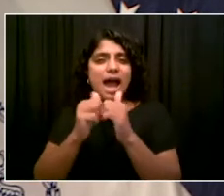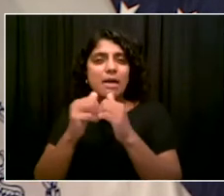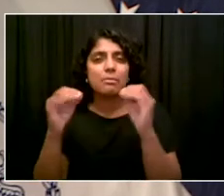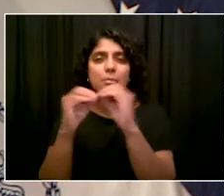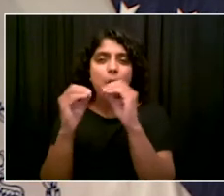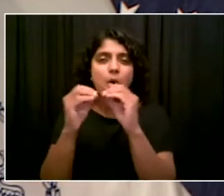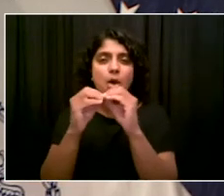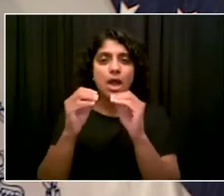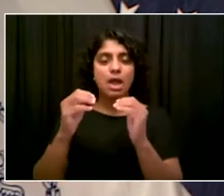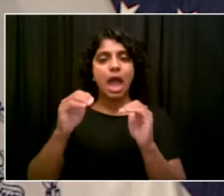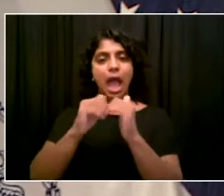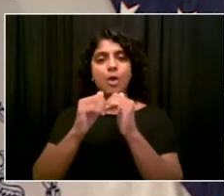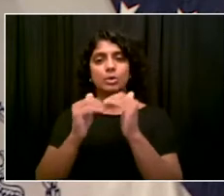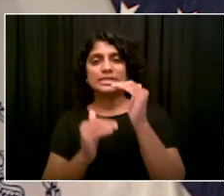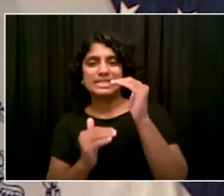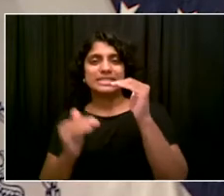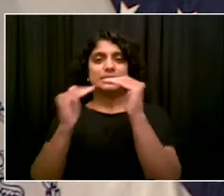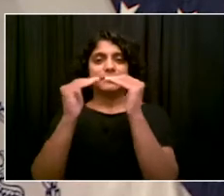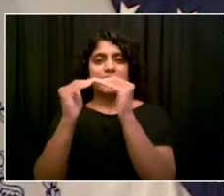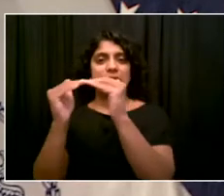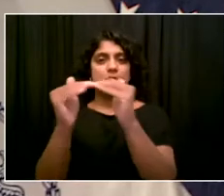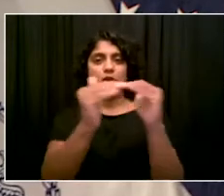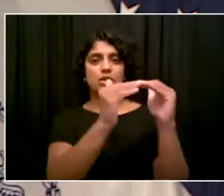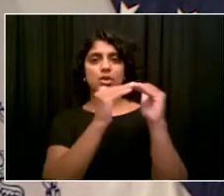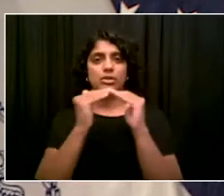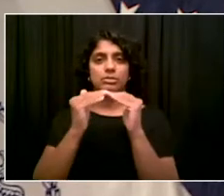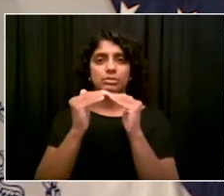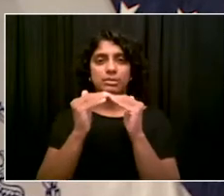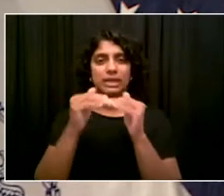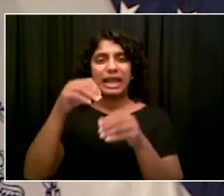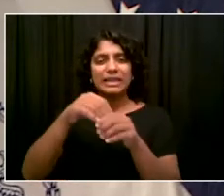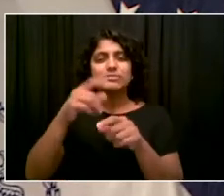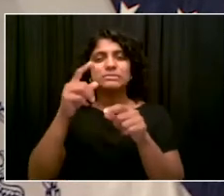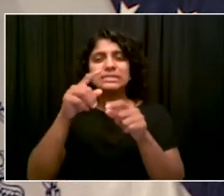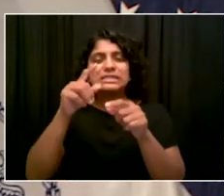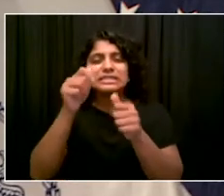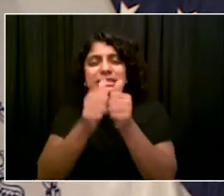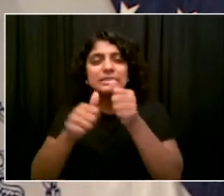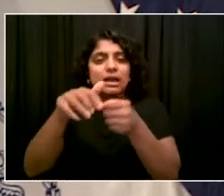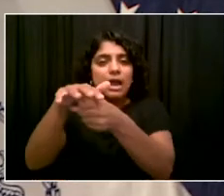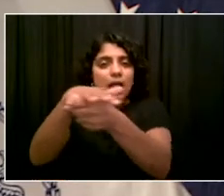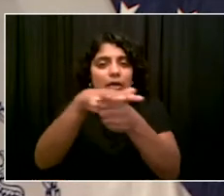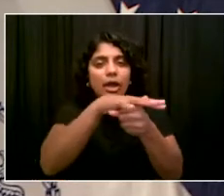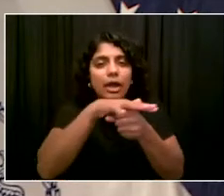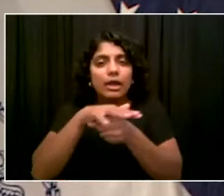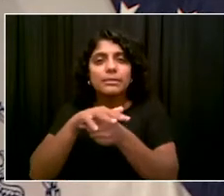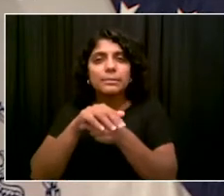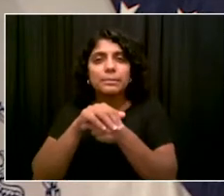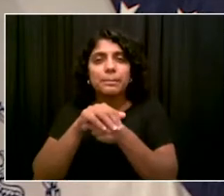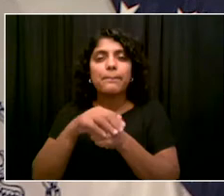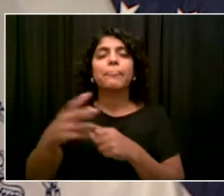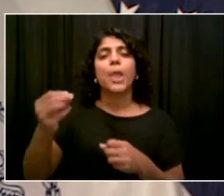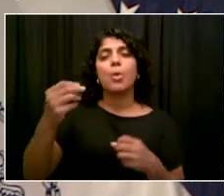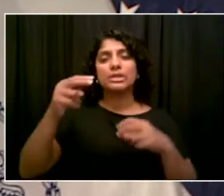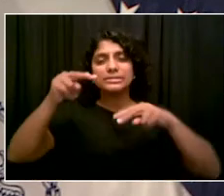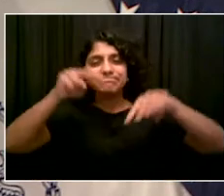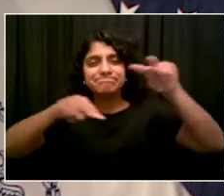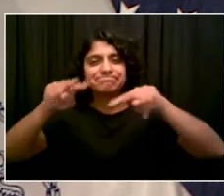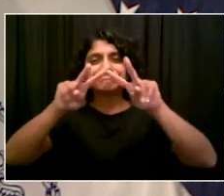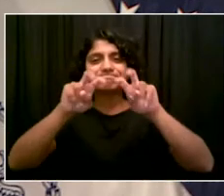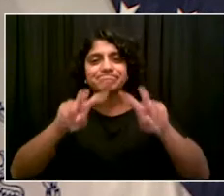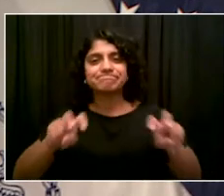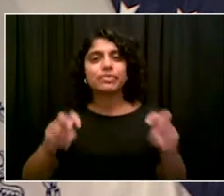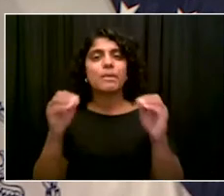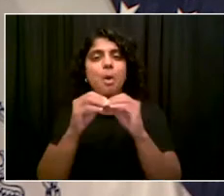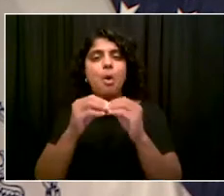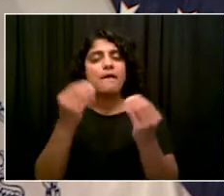there was relative equality in how people utilize their ballots. In other words, in more privileged and